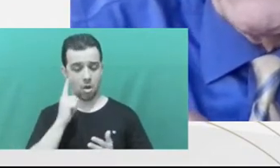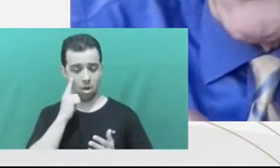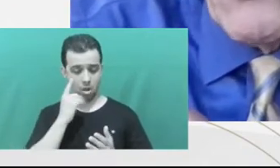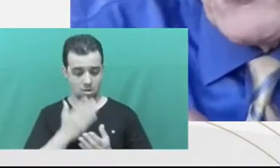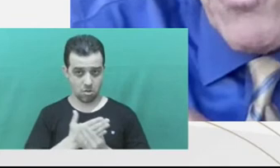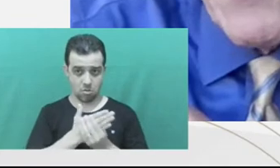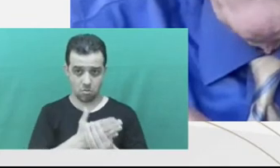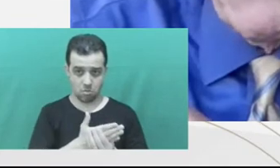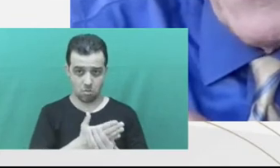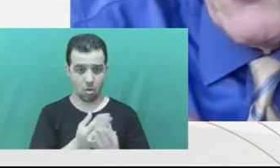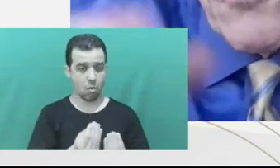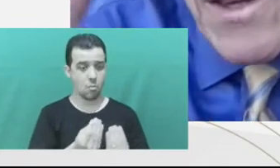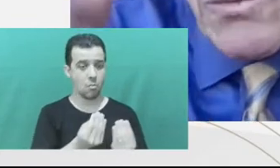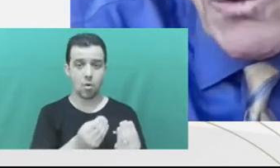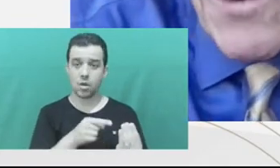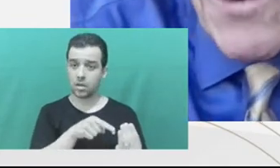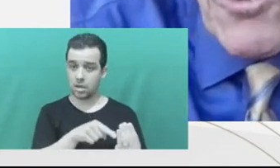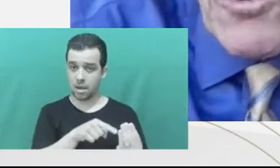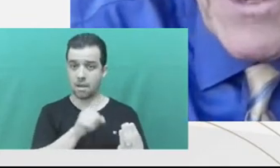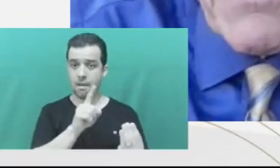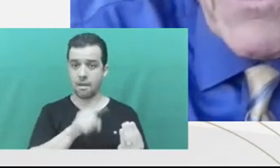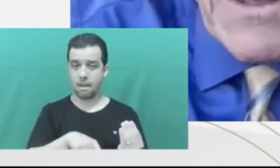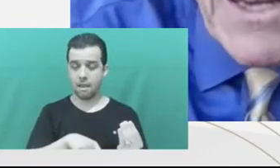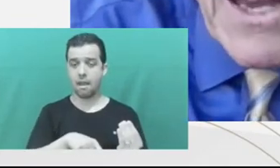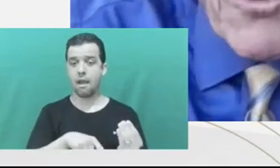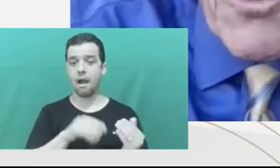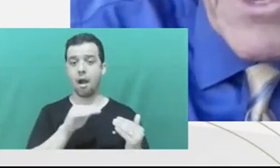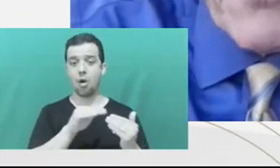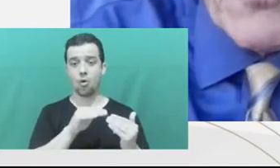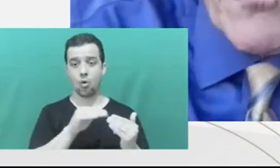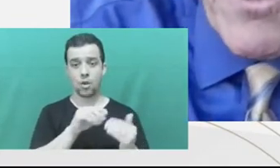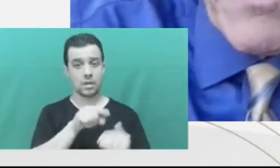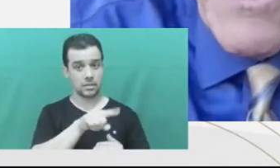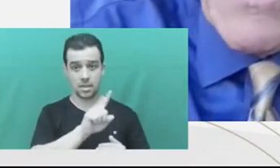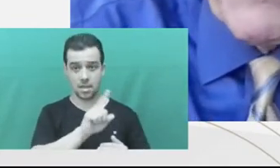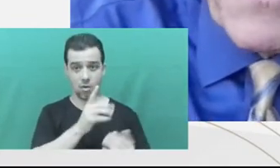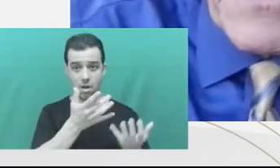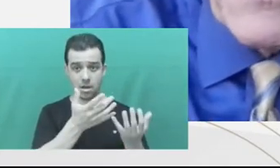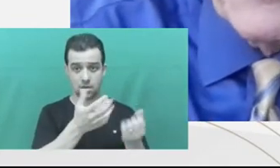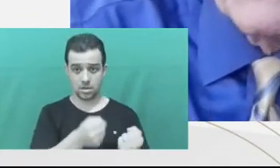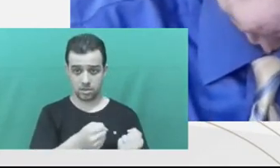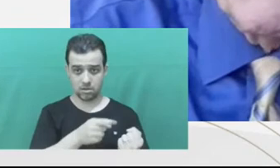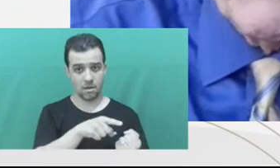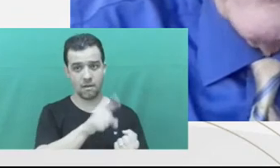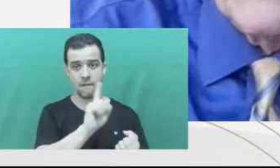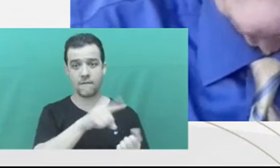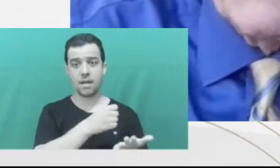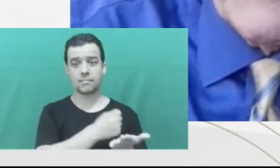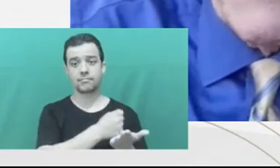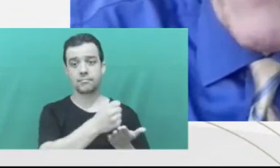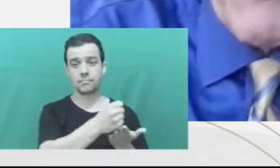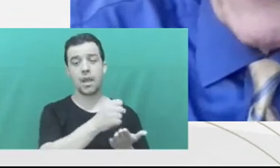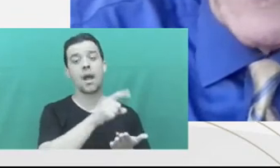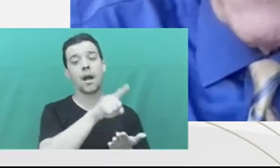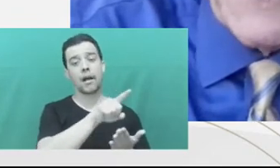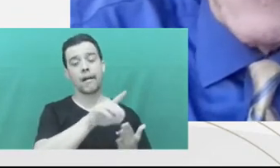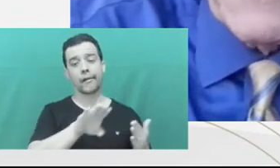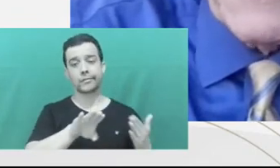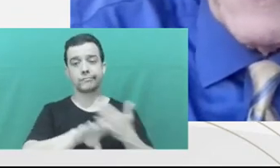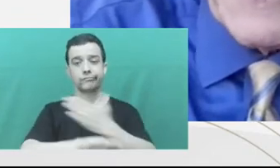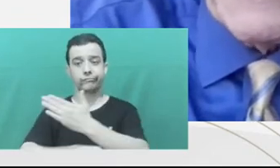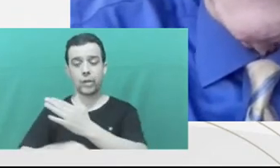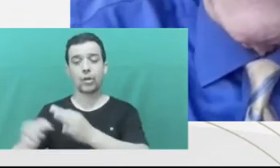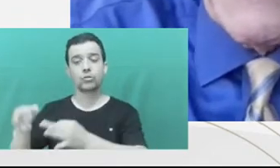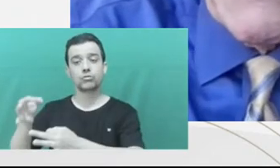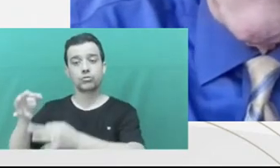go to trial and you face whatever you might encounter after trial. But this deal will evaporate at the